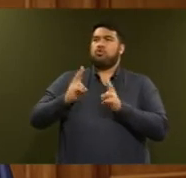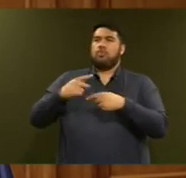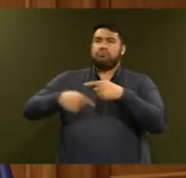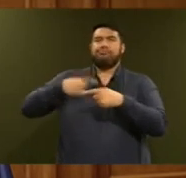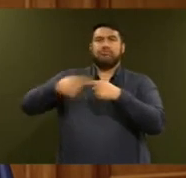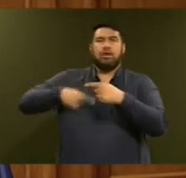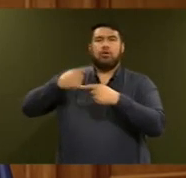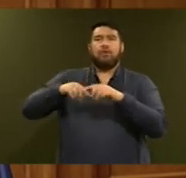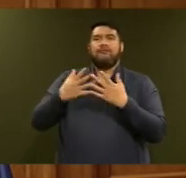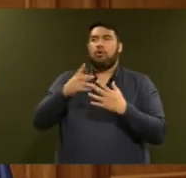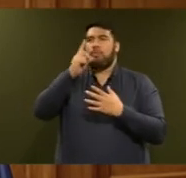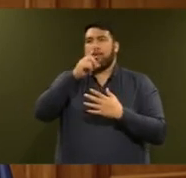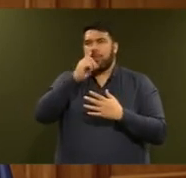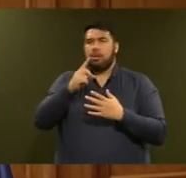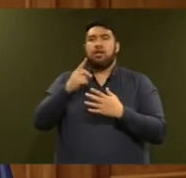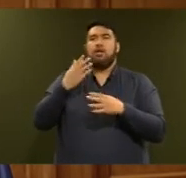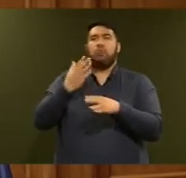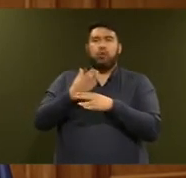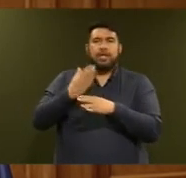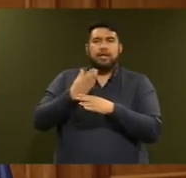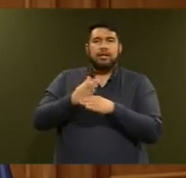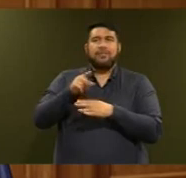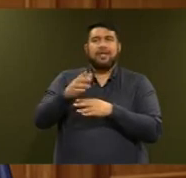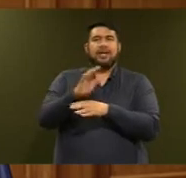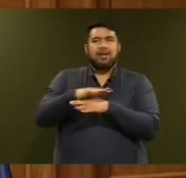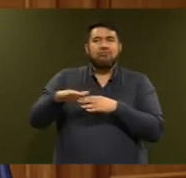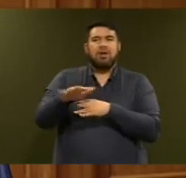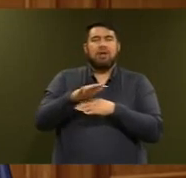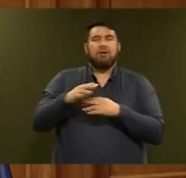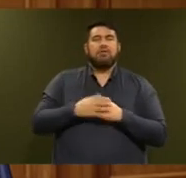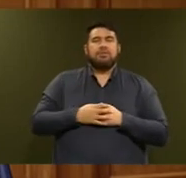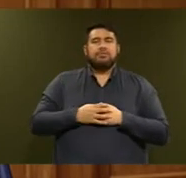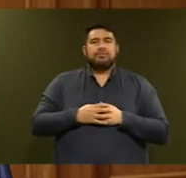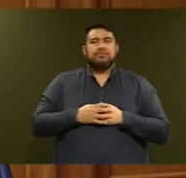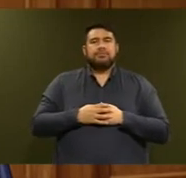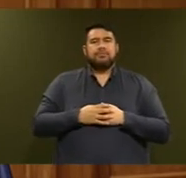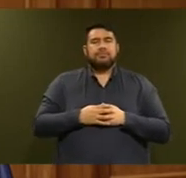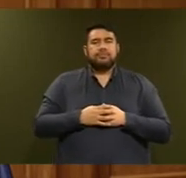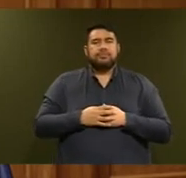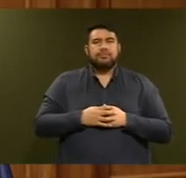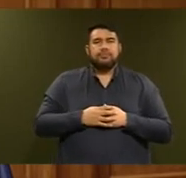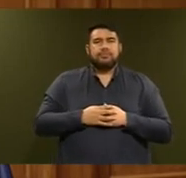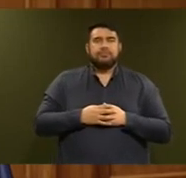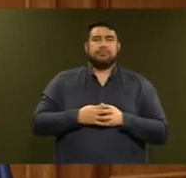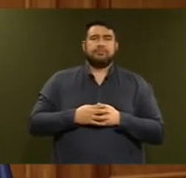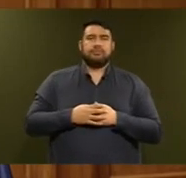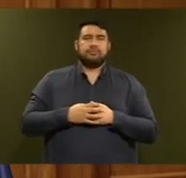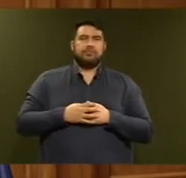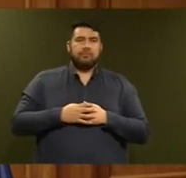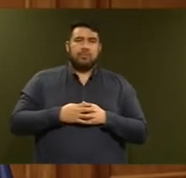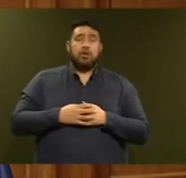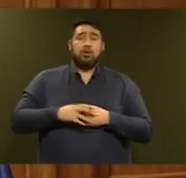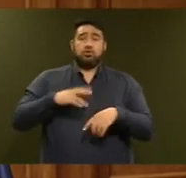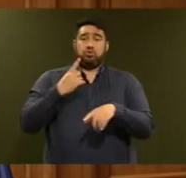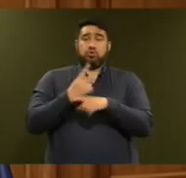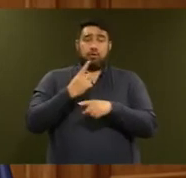,000 people as the industry replenishes itself. In respect of the sky-high figure